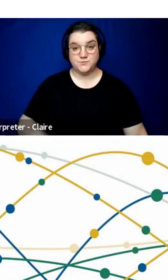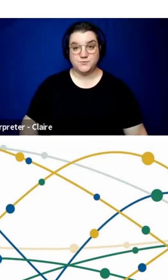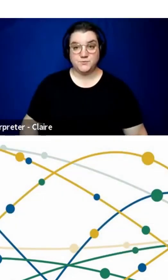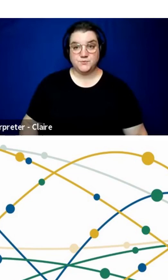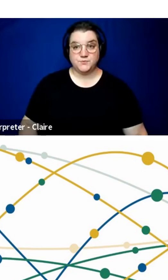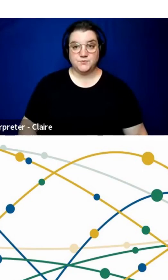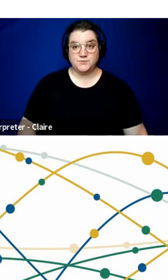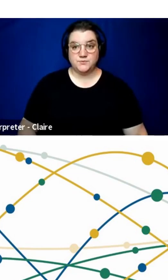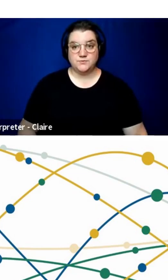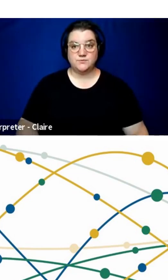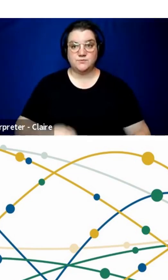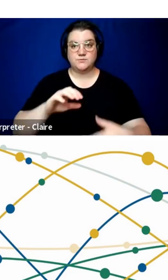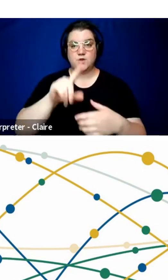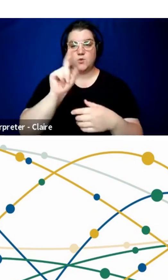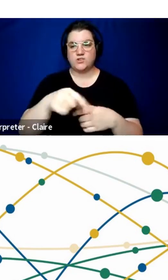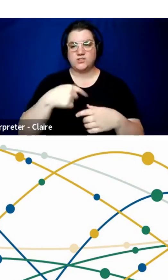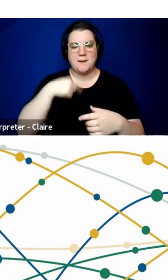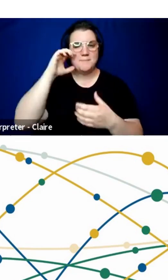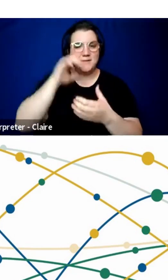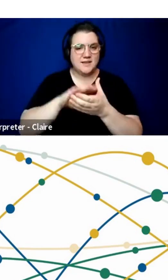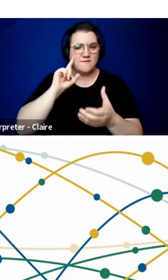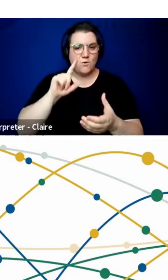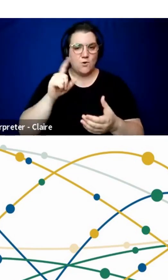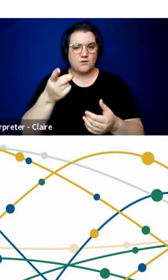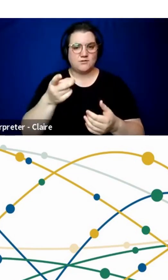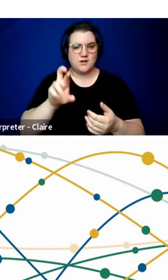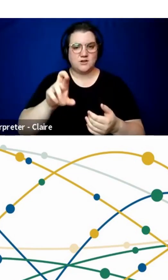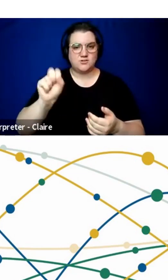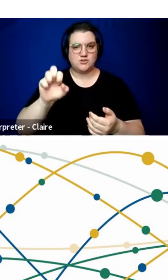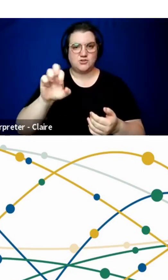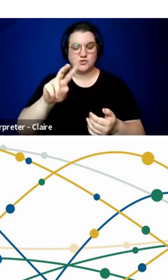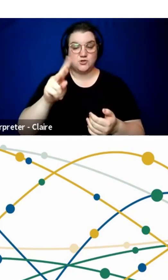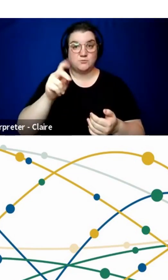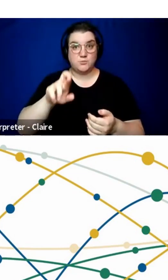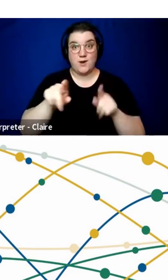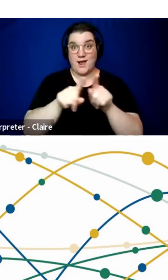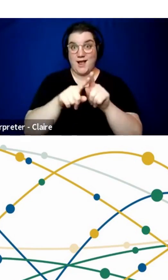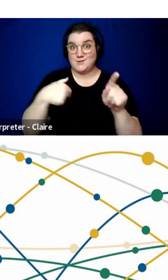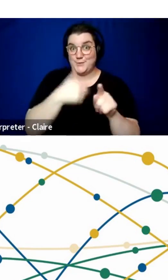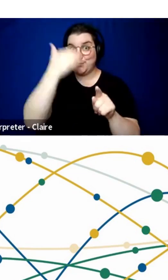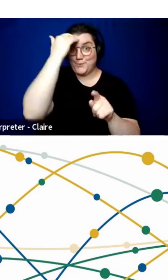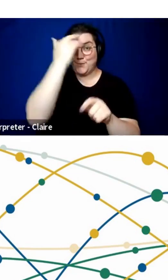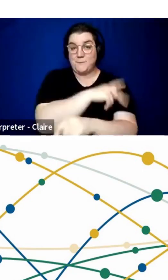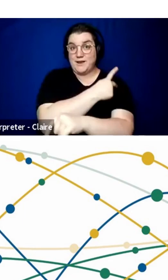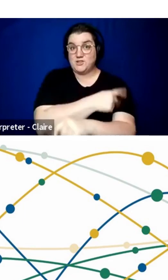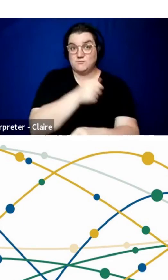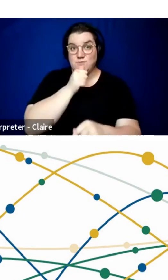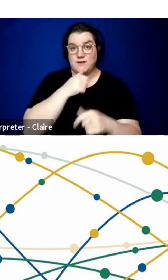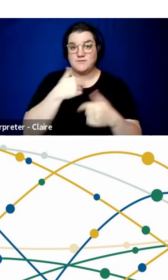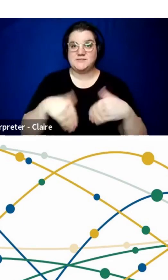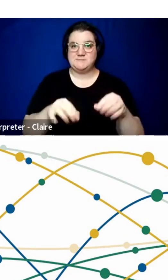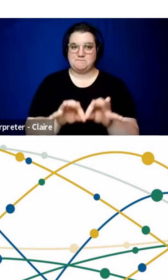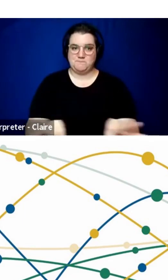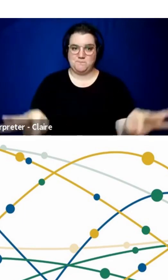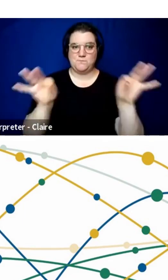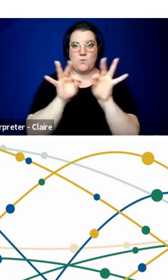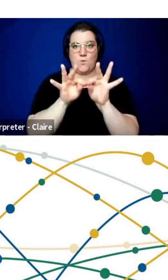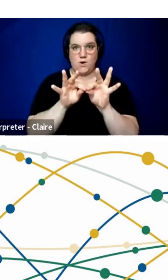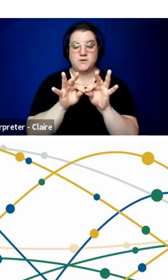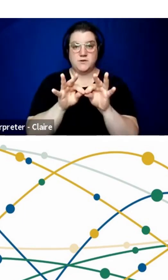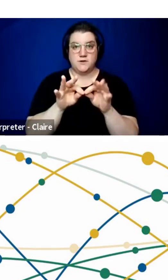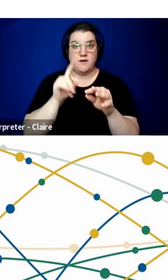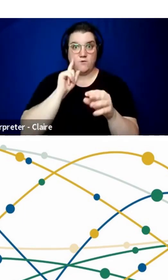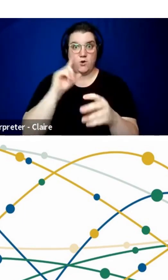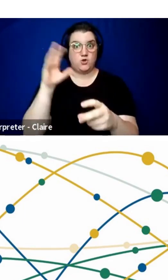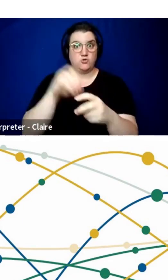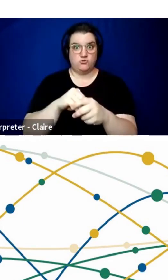believe this might be for Dr. Serper, is, as we know, patient privacy is very important in inclusion of